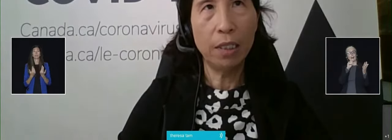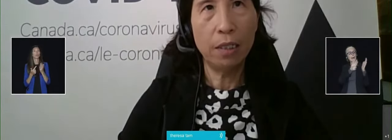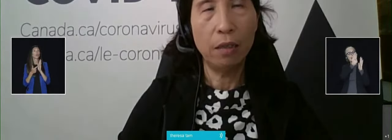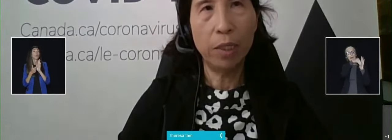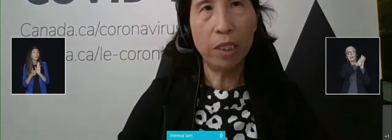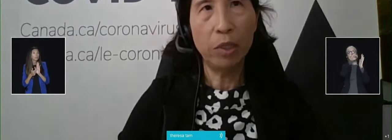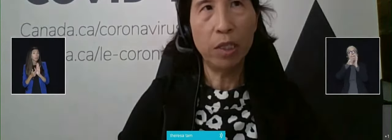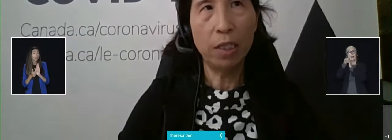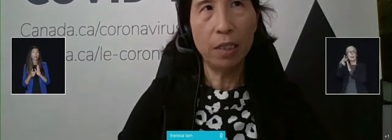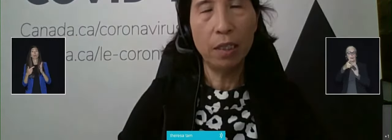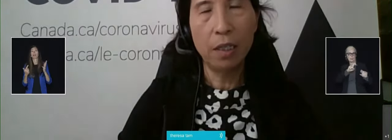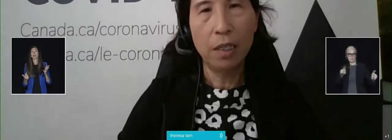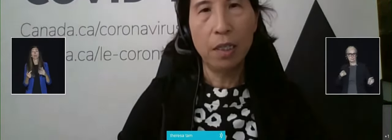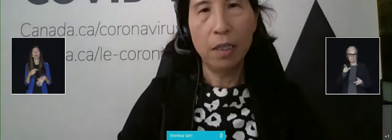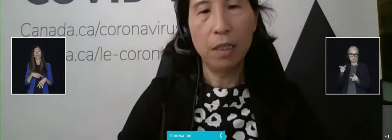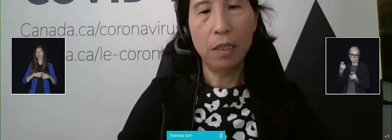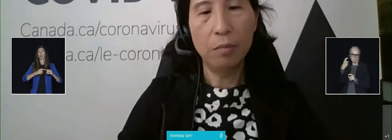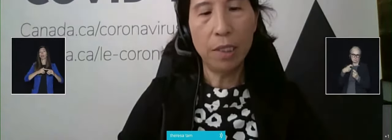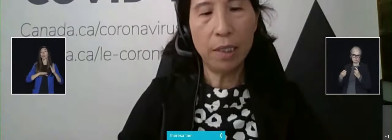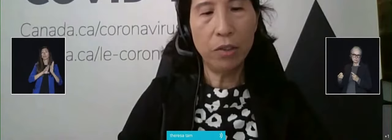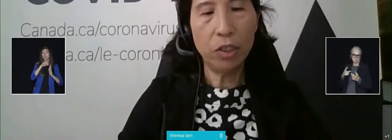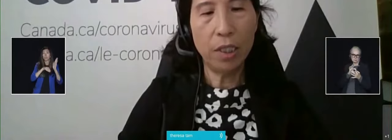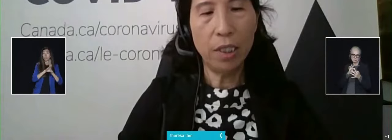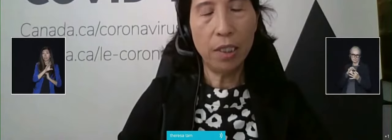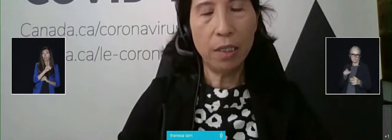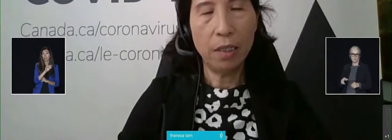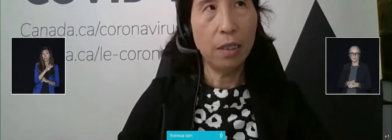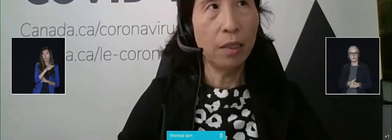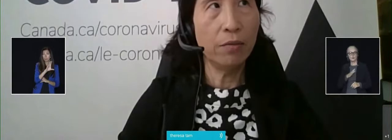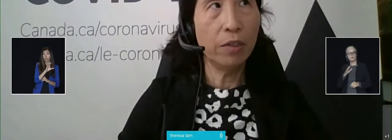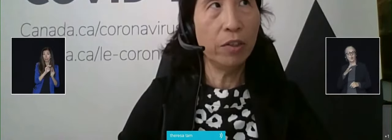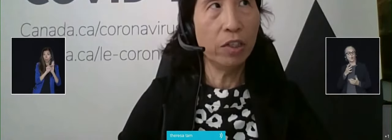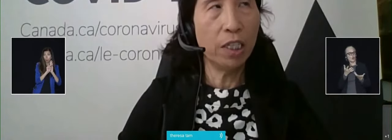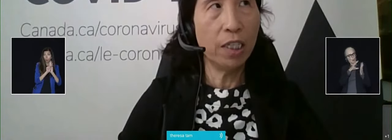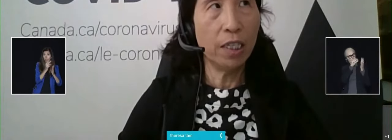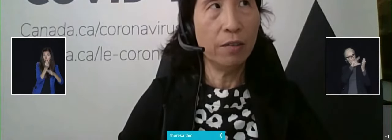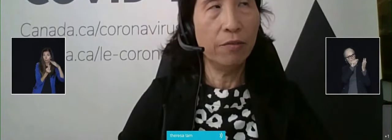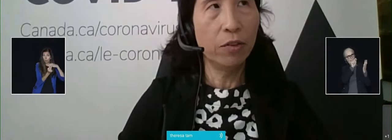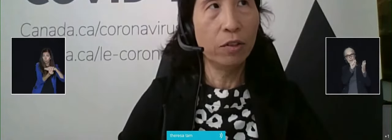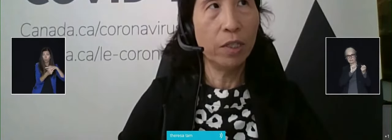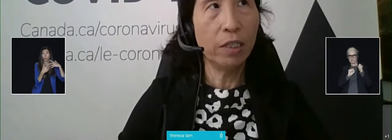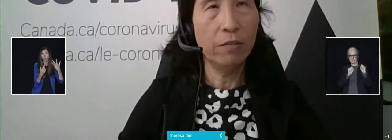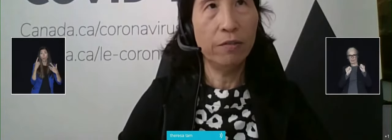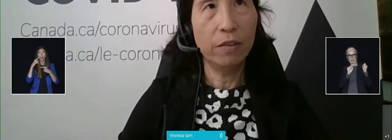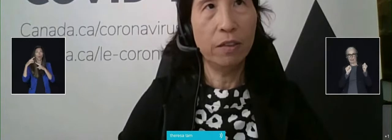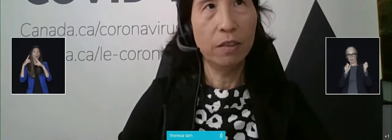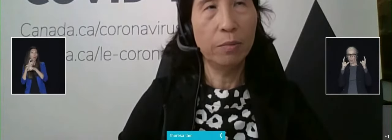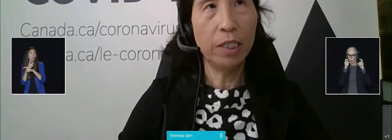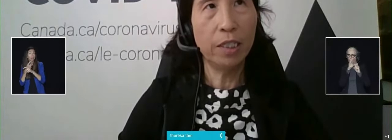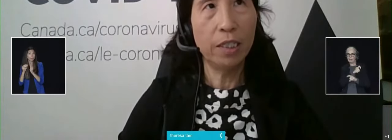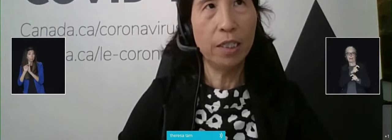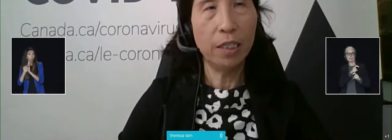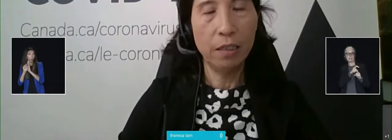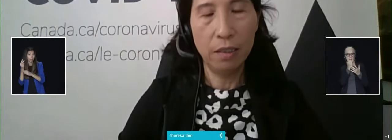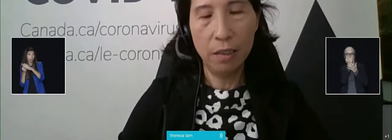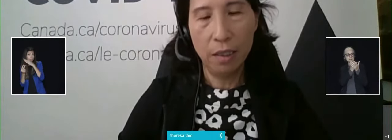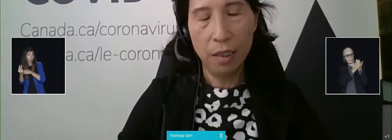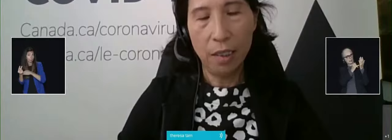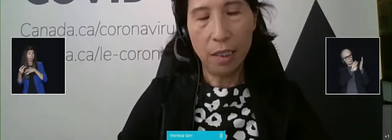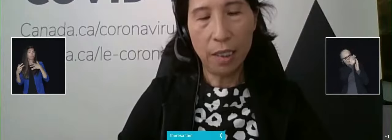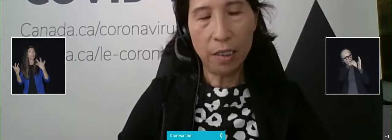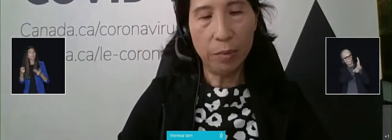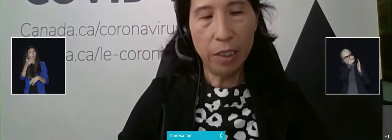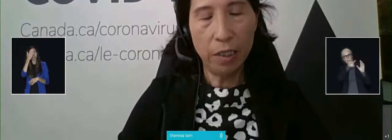modeling, the complex modeling, essentially, if you look at it, that fourth wave looks bigger than the